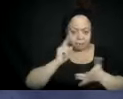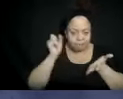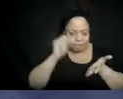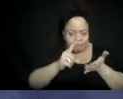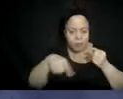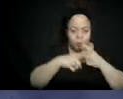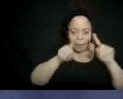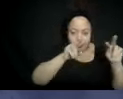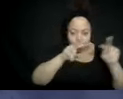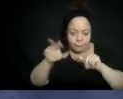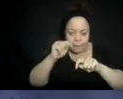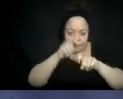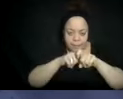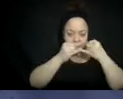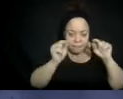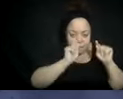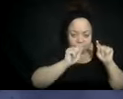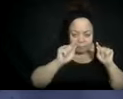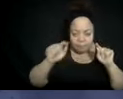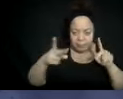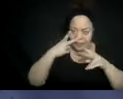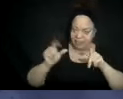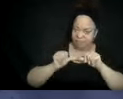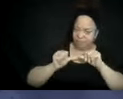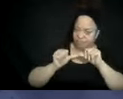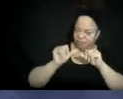Drop your responses in the chat.